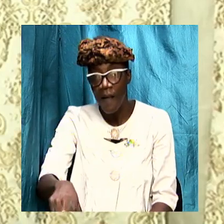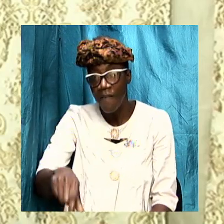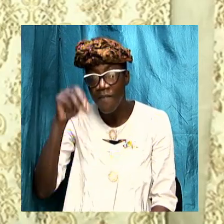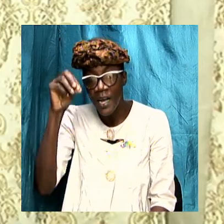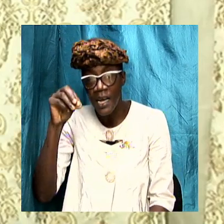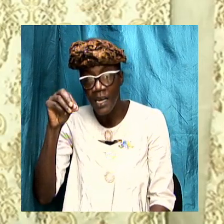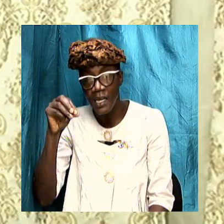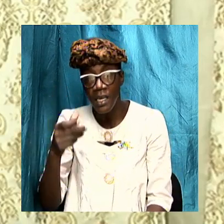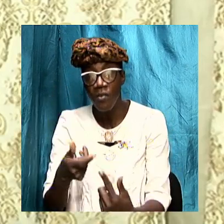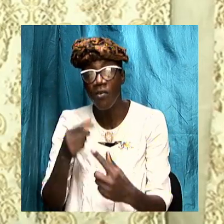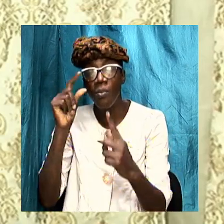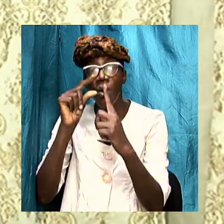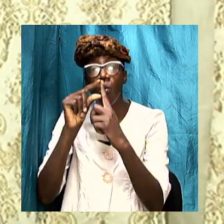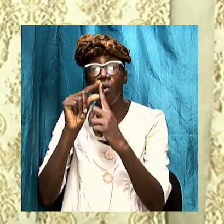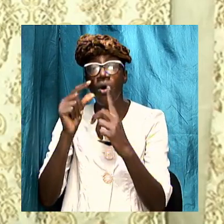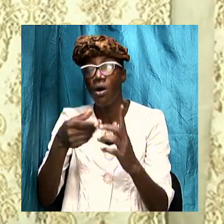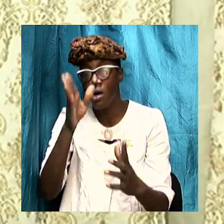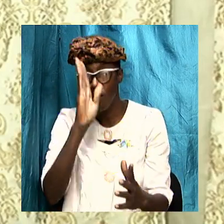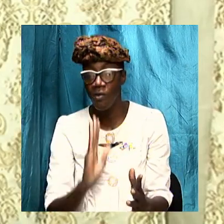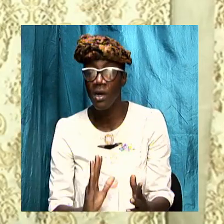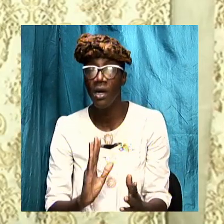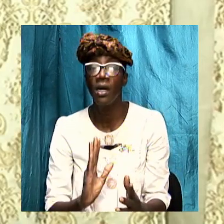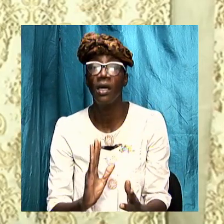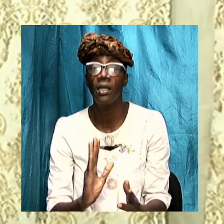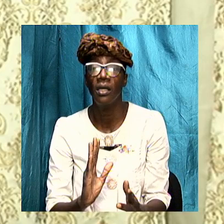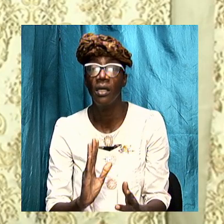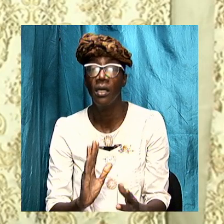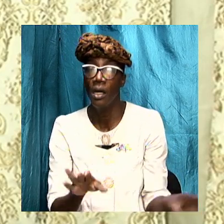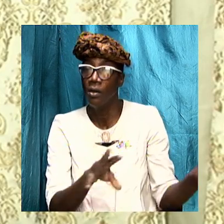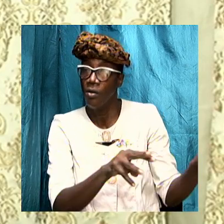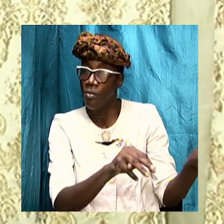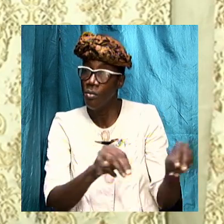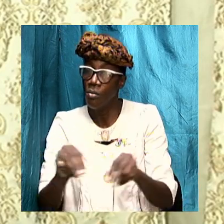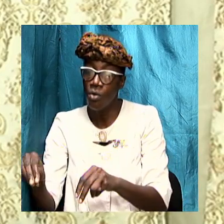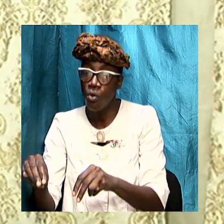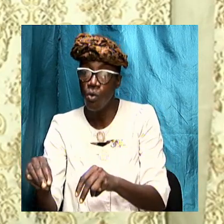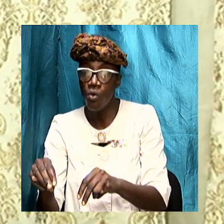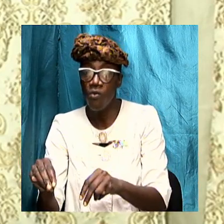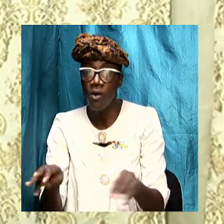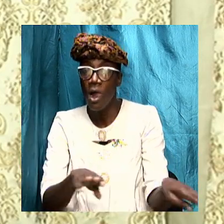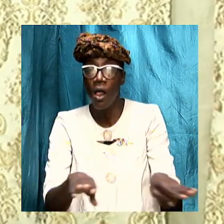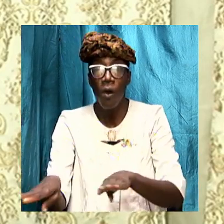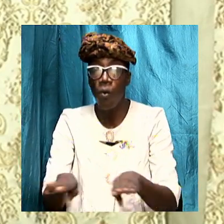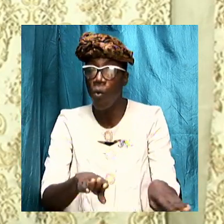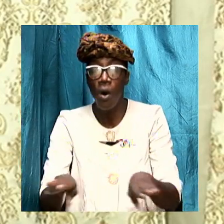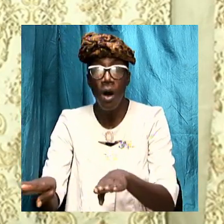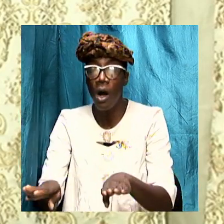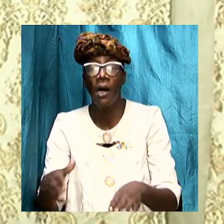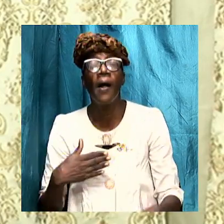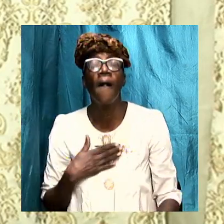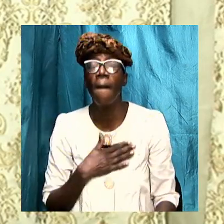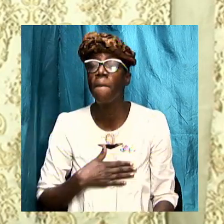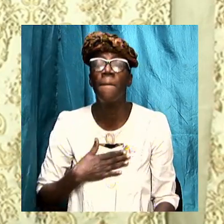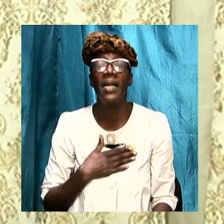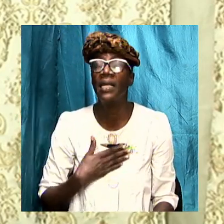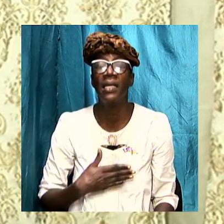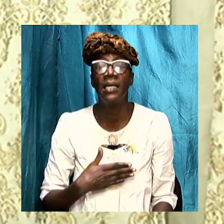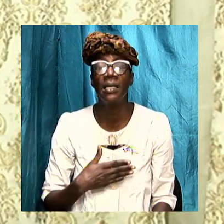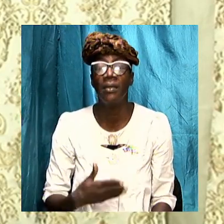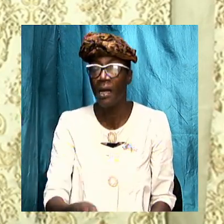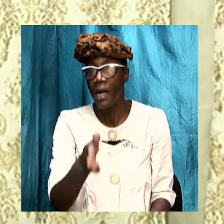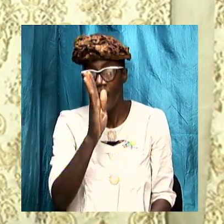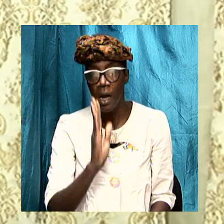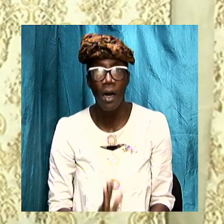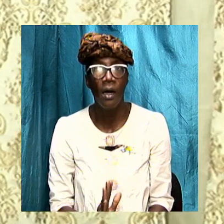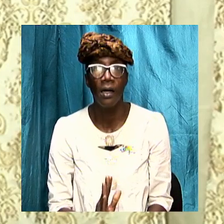from the word of God to move so that our walk please the Almighty God